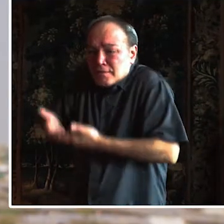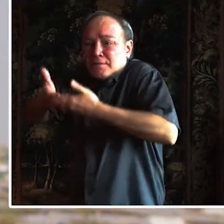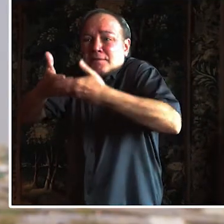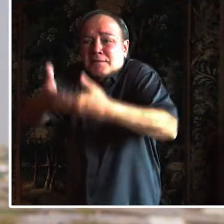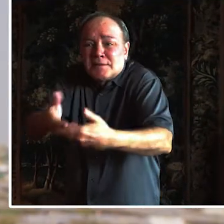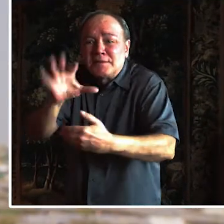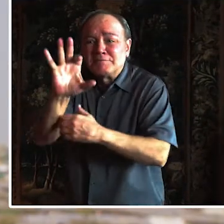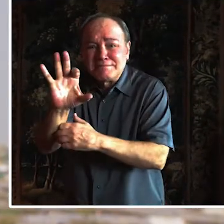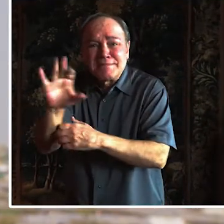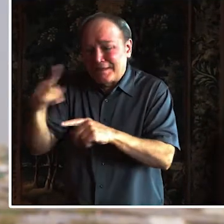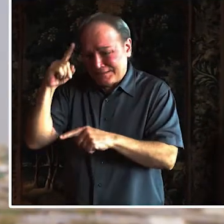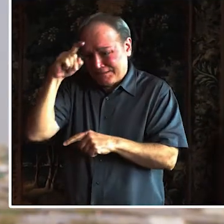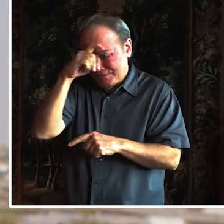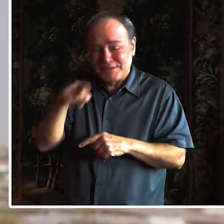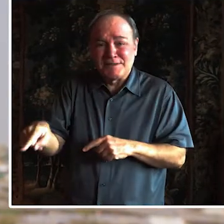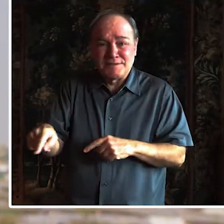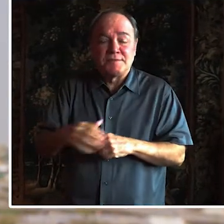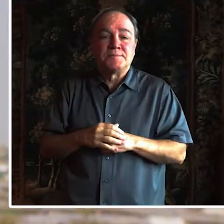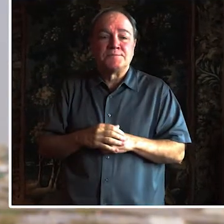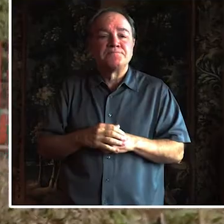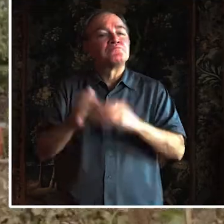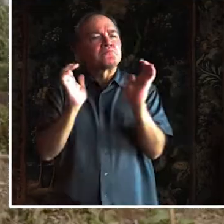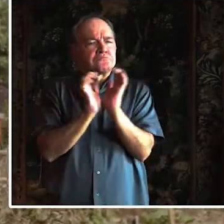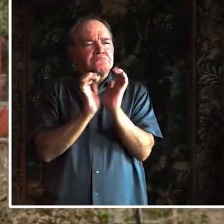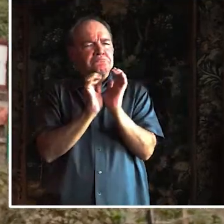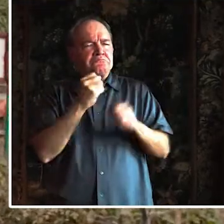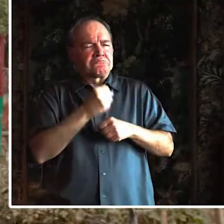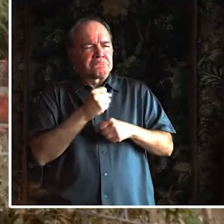sometimes you find the terrain is not very friendly for persons with disability.